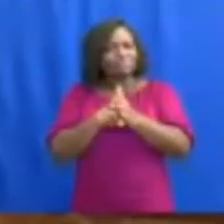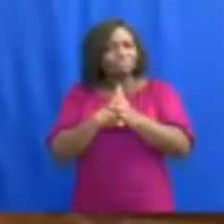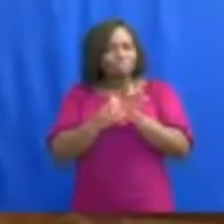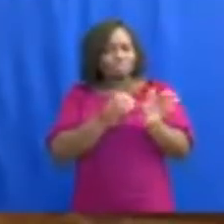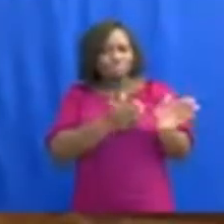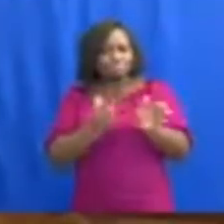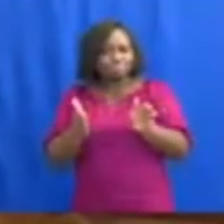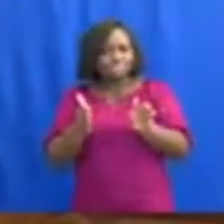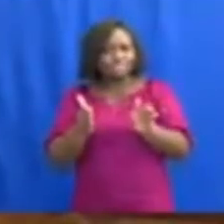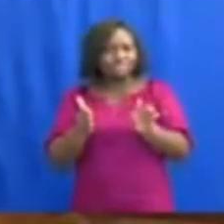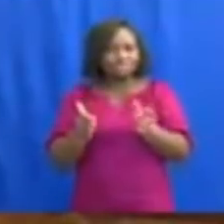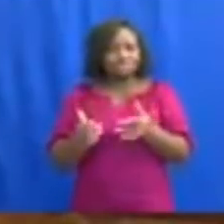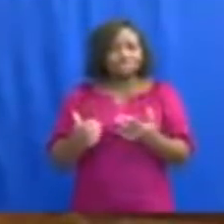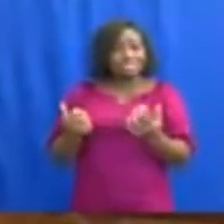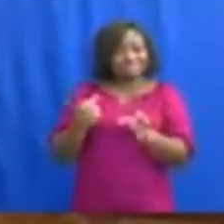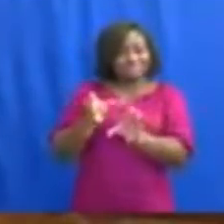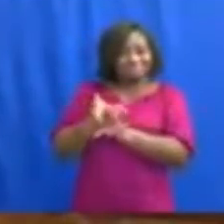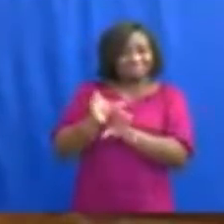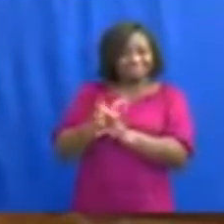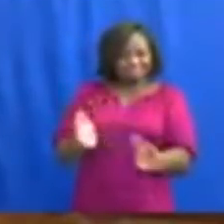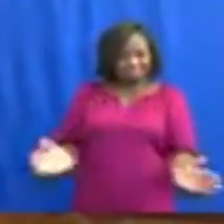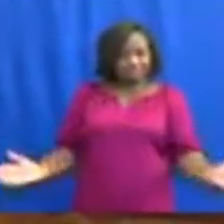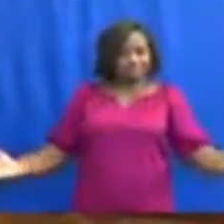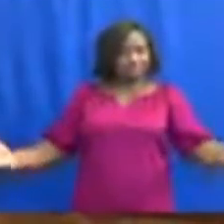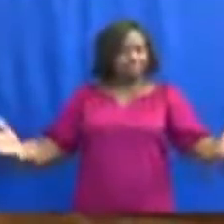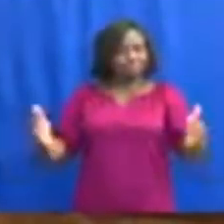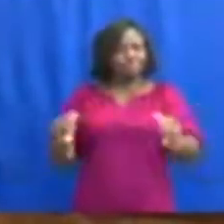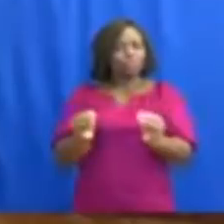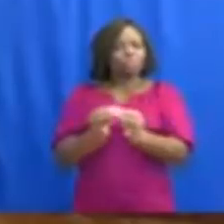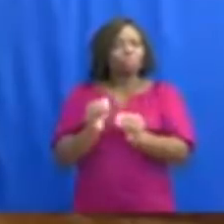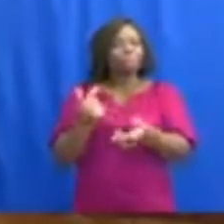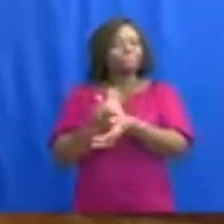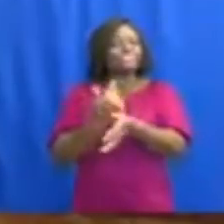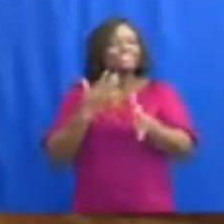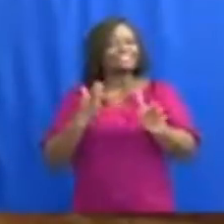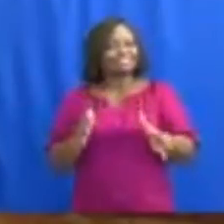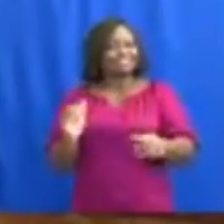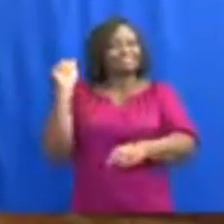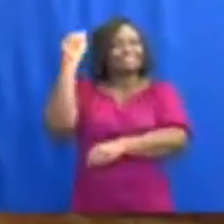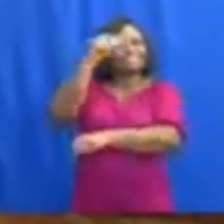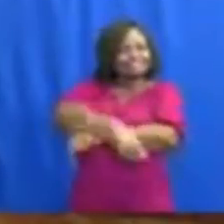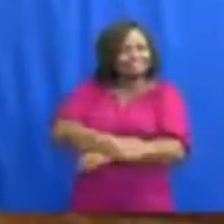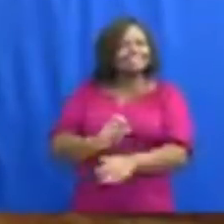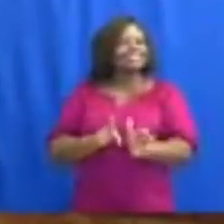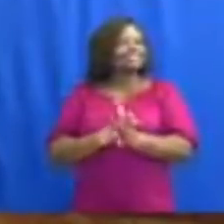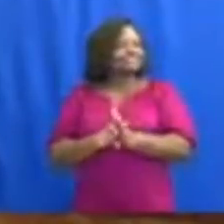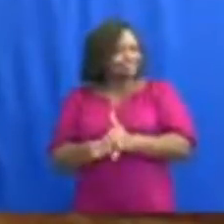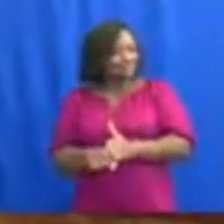collective determination of the majority of Ghanaians to defeat the virus.